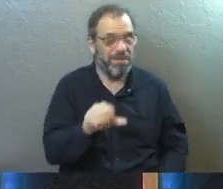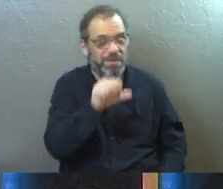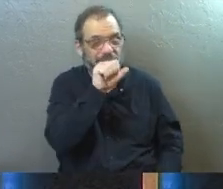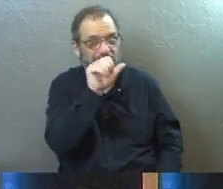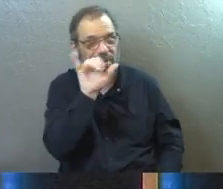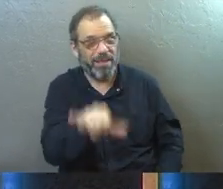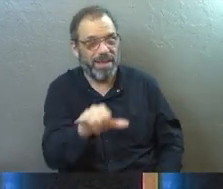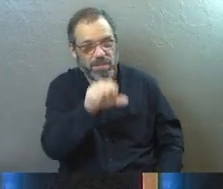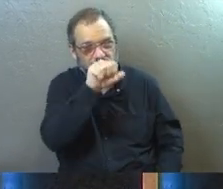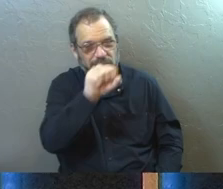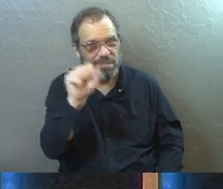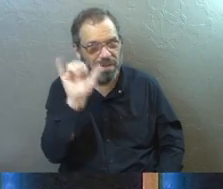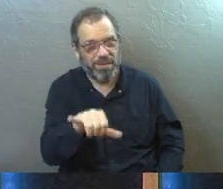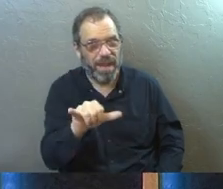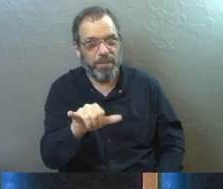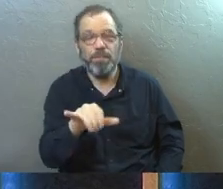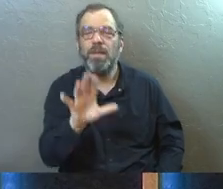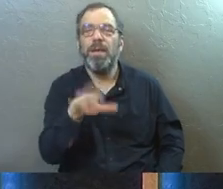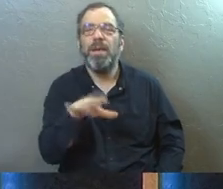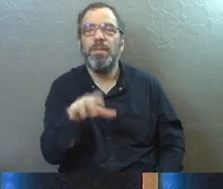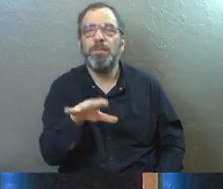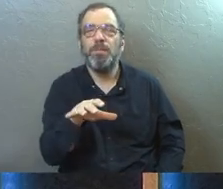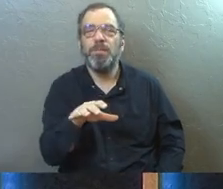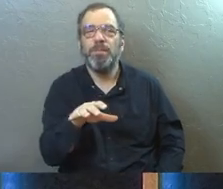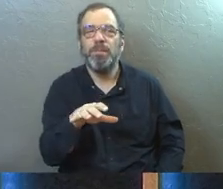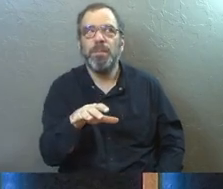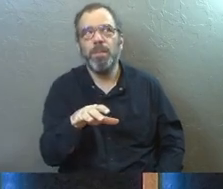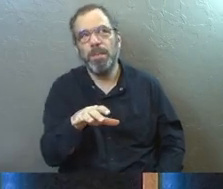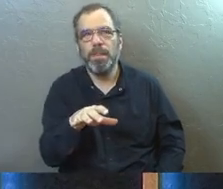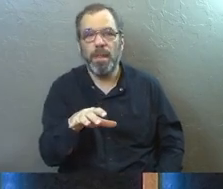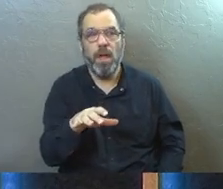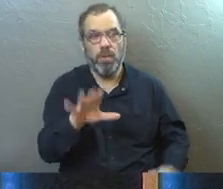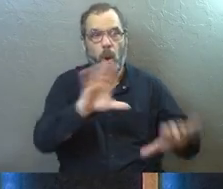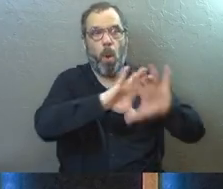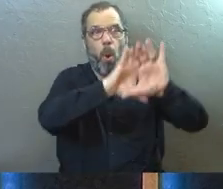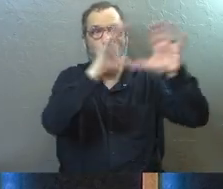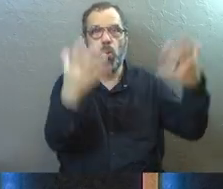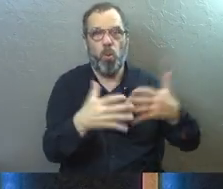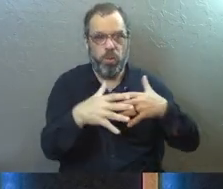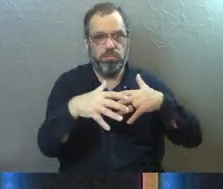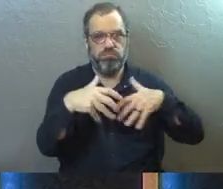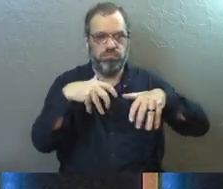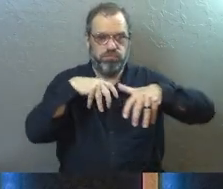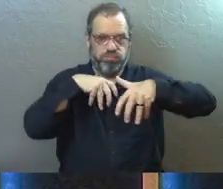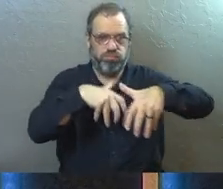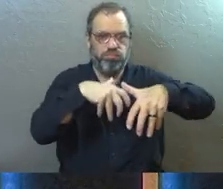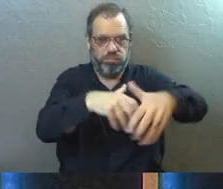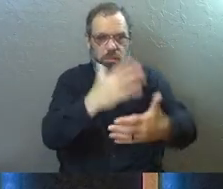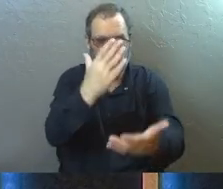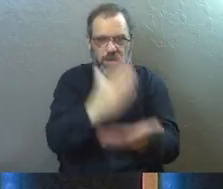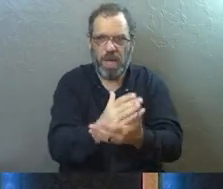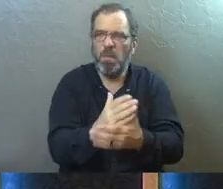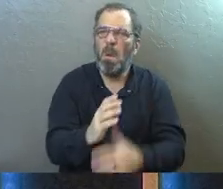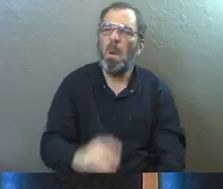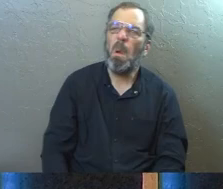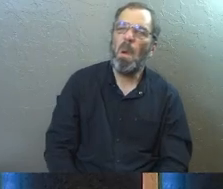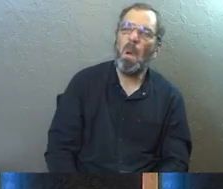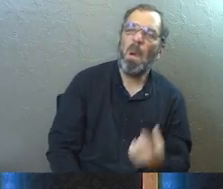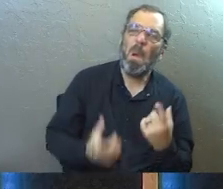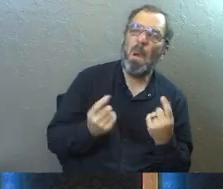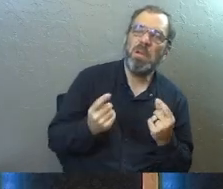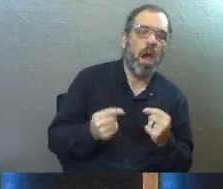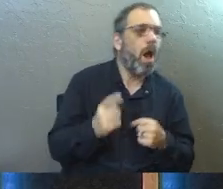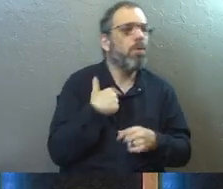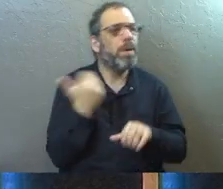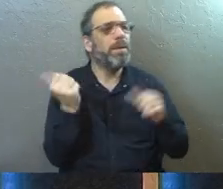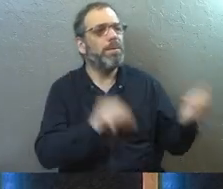that. I love that the entourage had to stop. What are we doing? We're